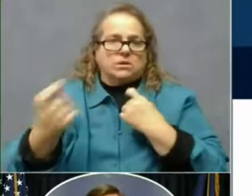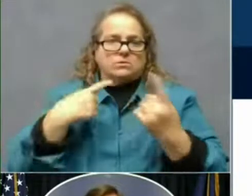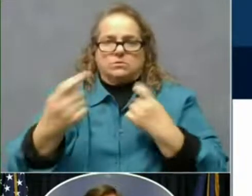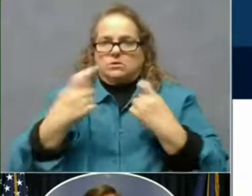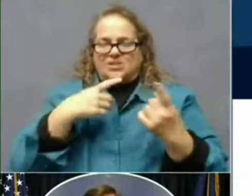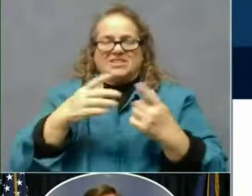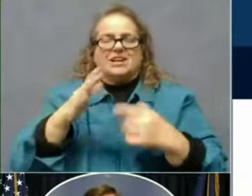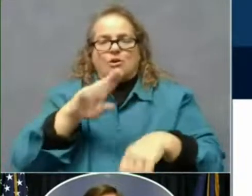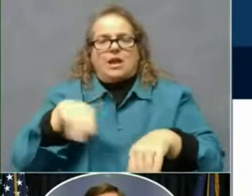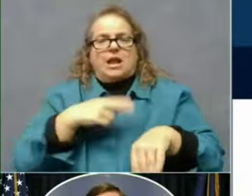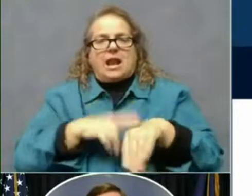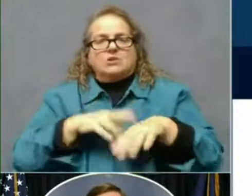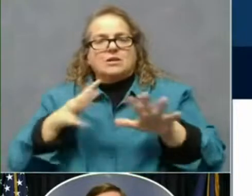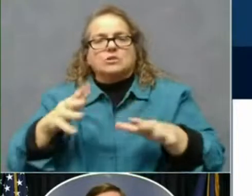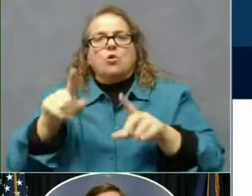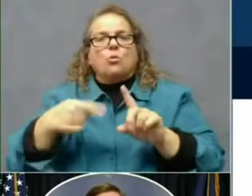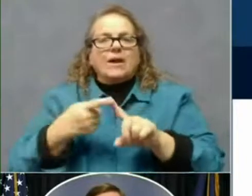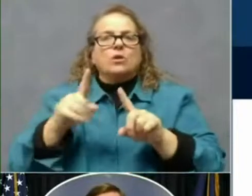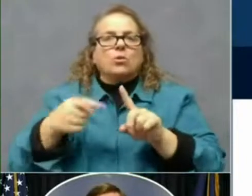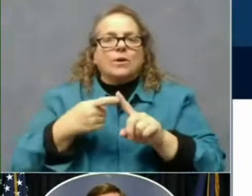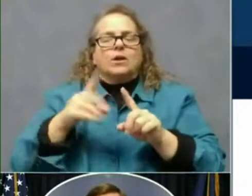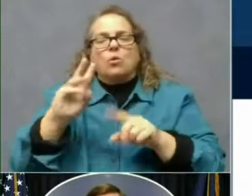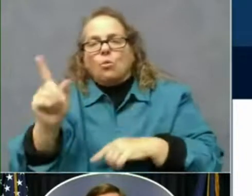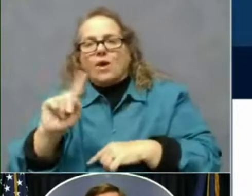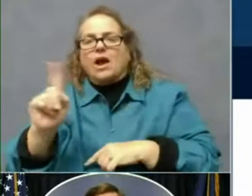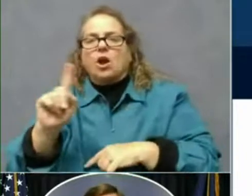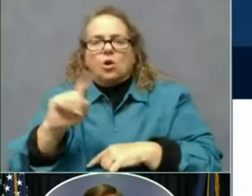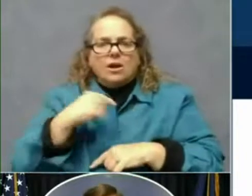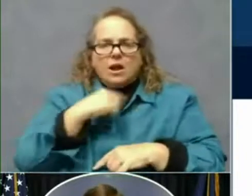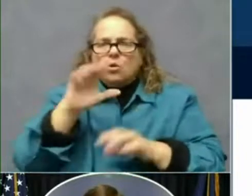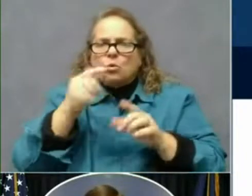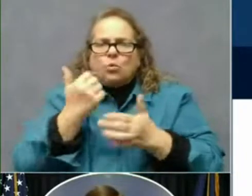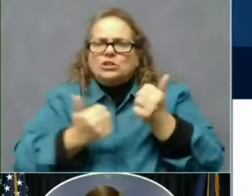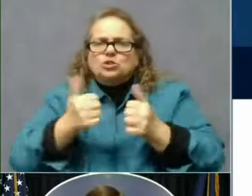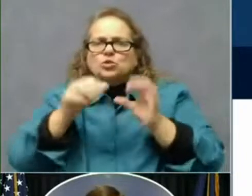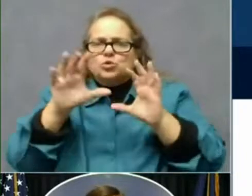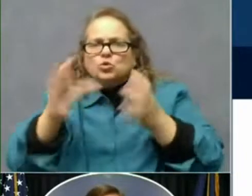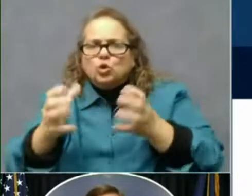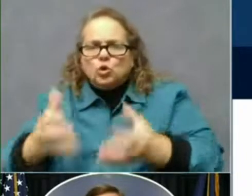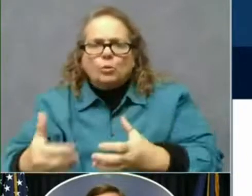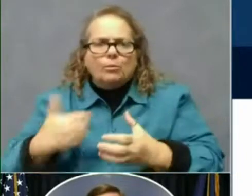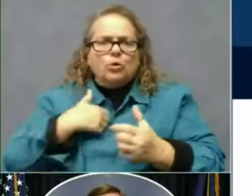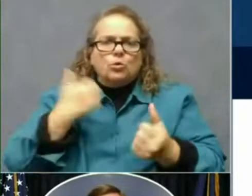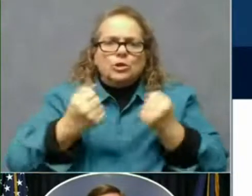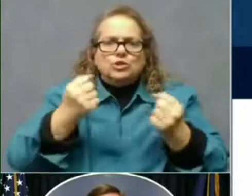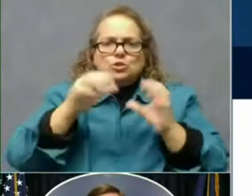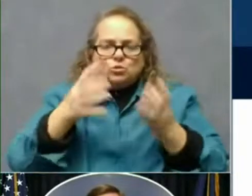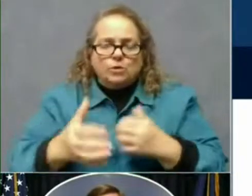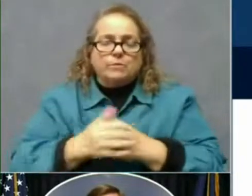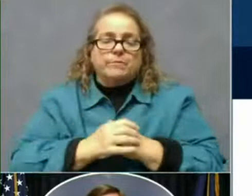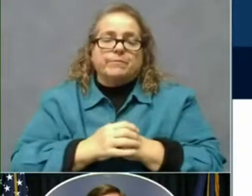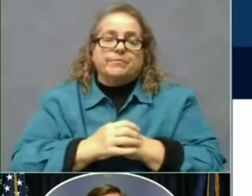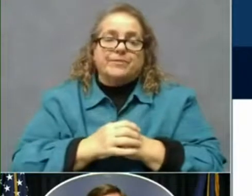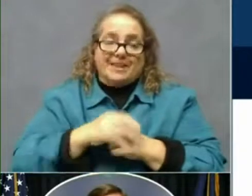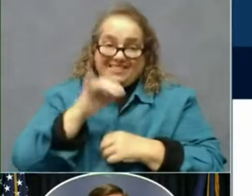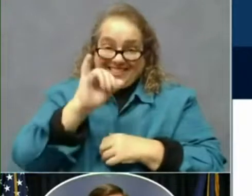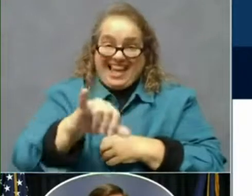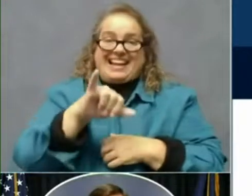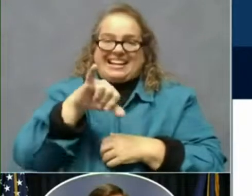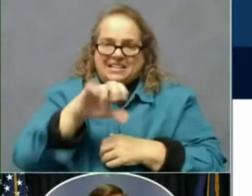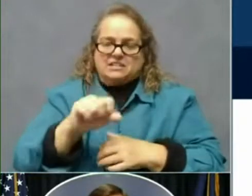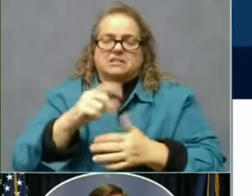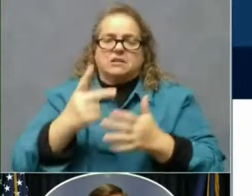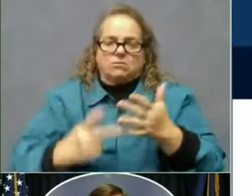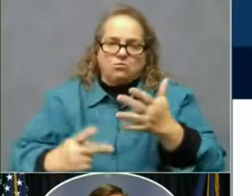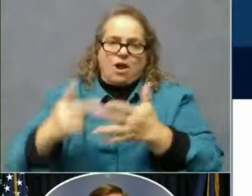about, you know, where do I fall in the priority? And this is the priority that we're going to go